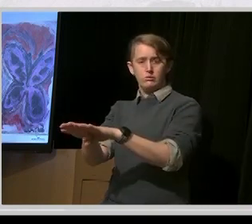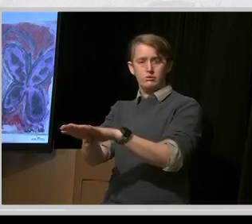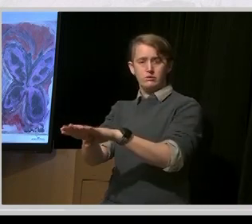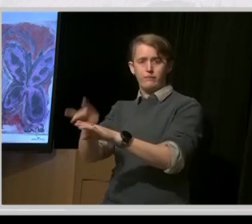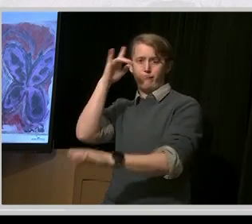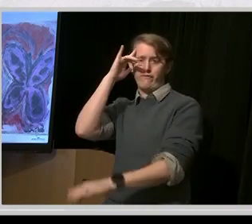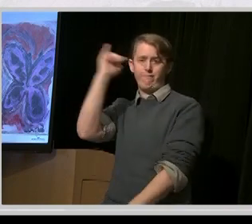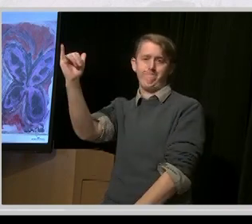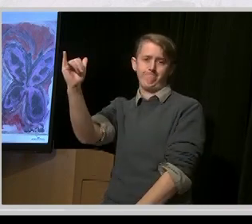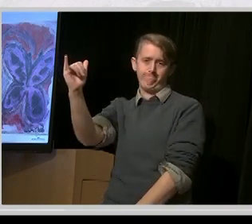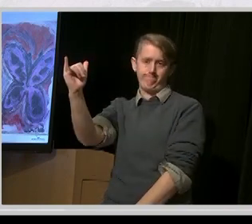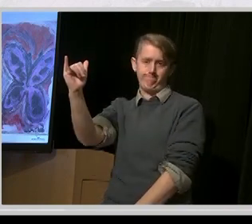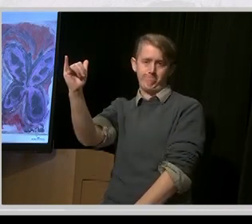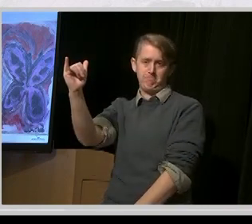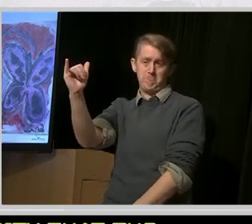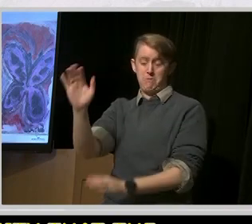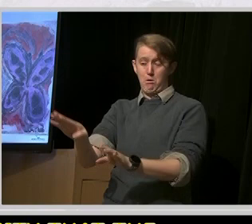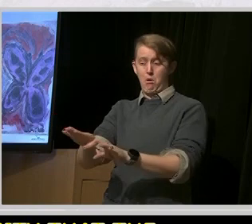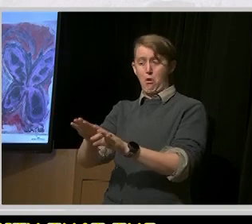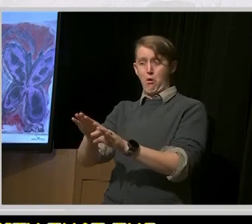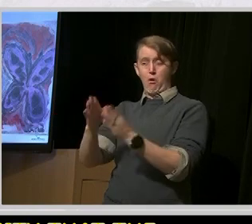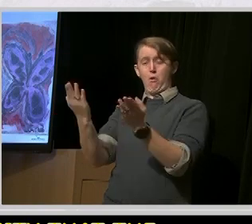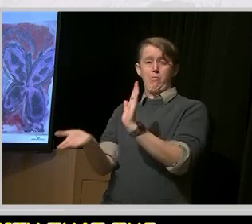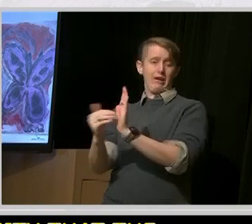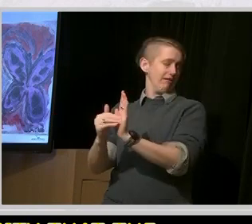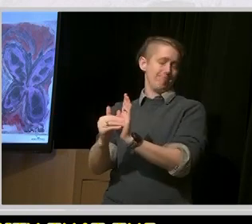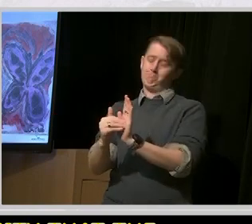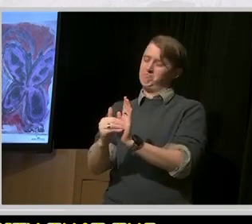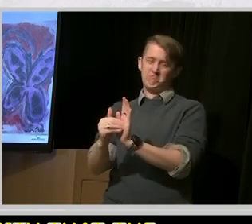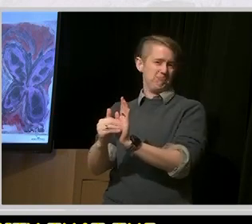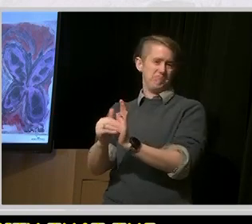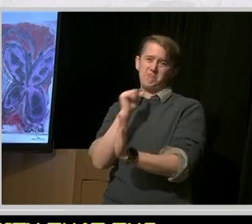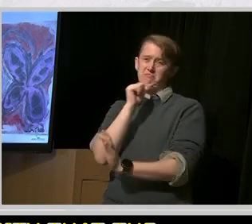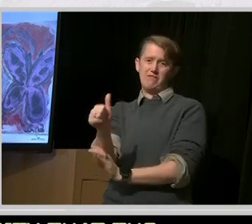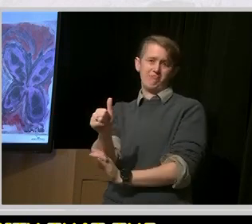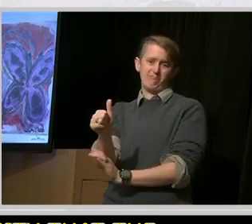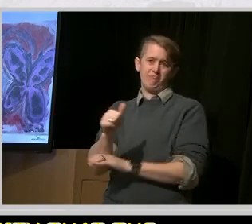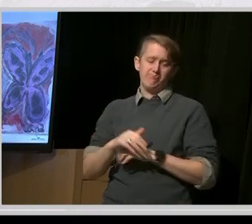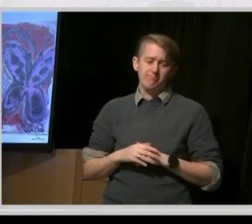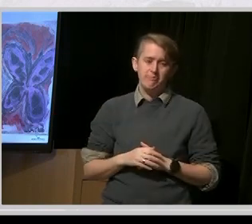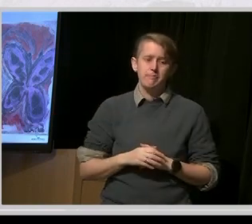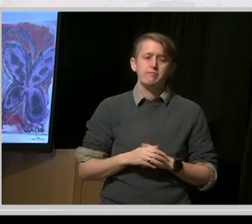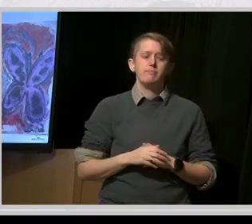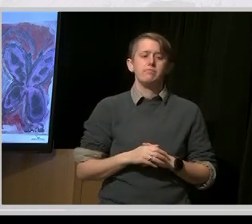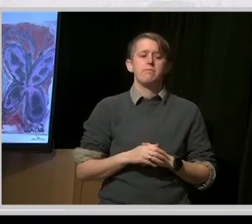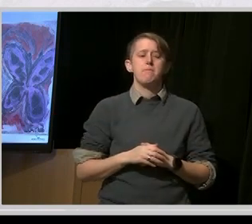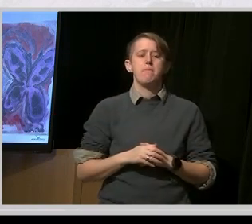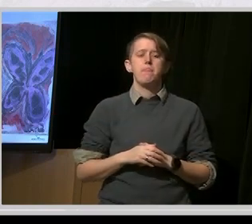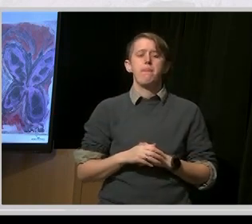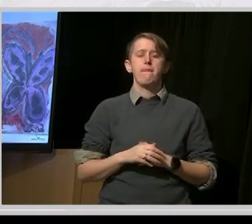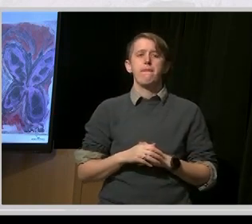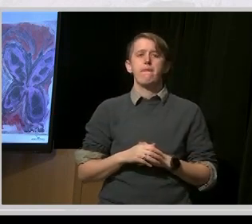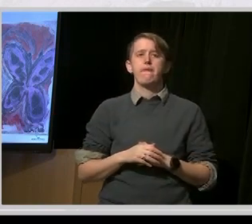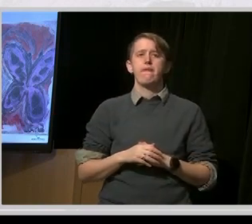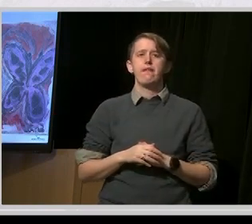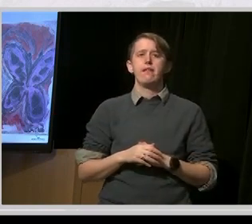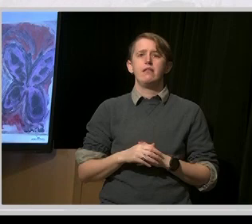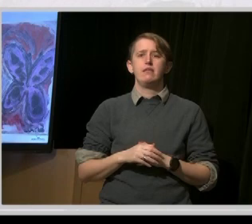But the hard work, the most exciting work, is ahead of us.